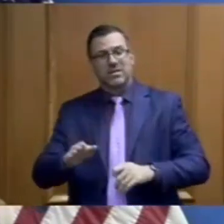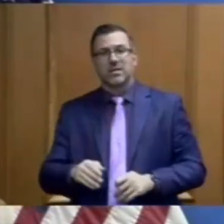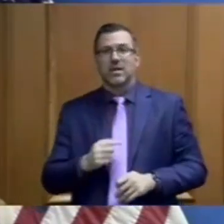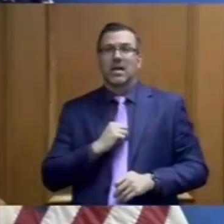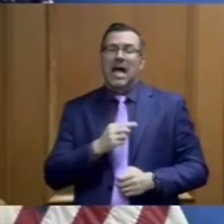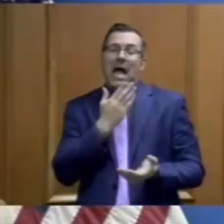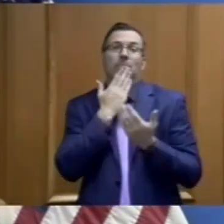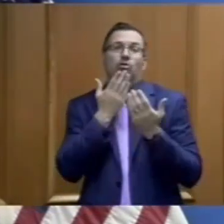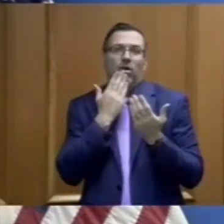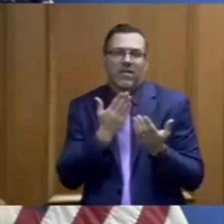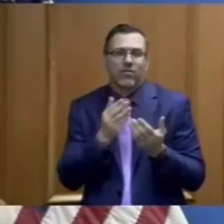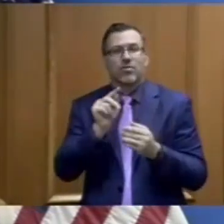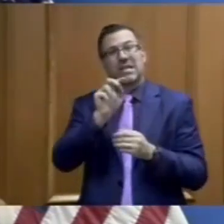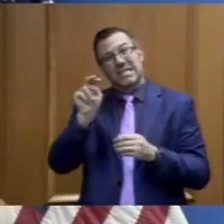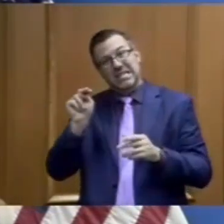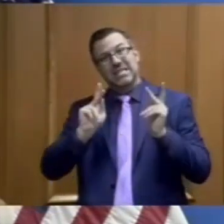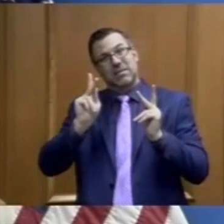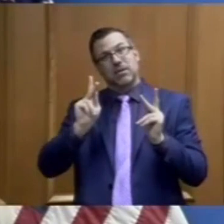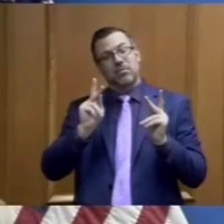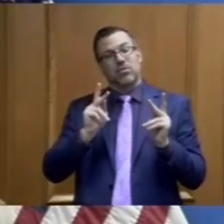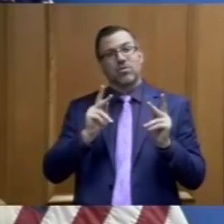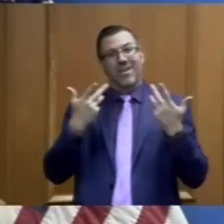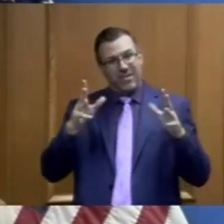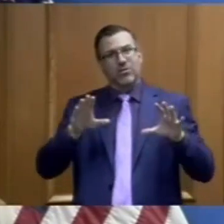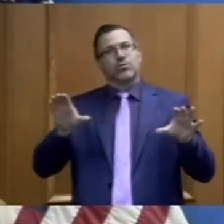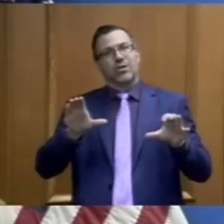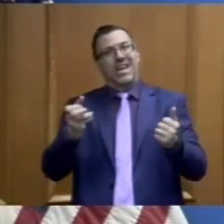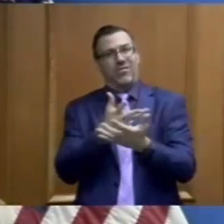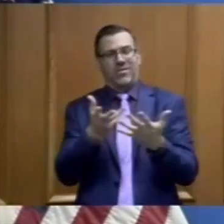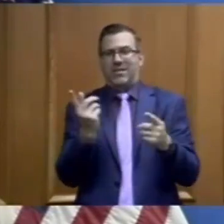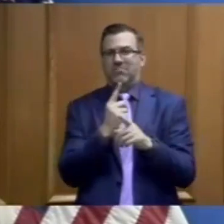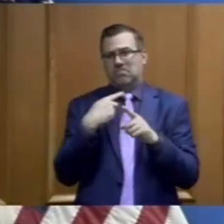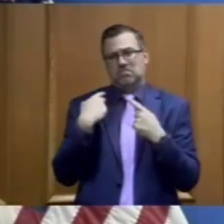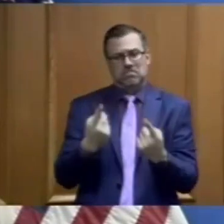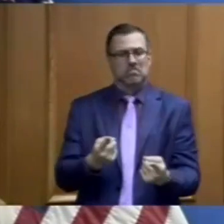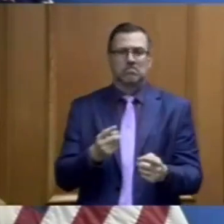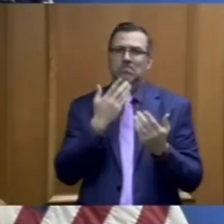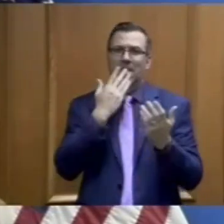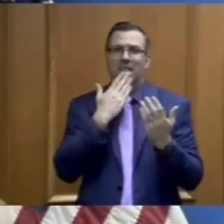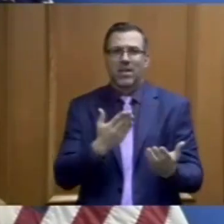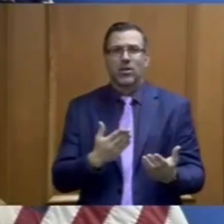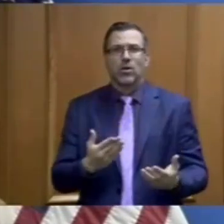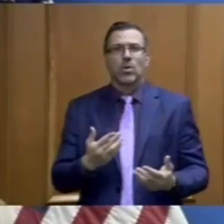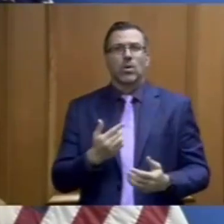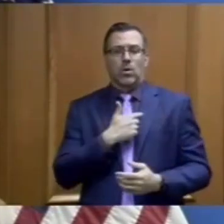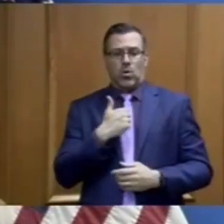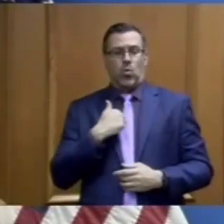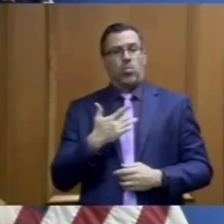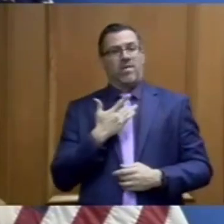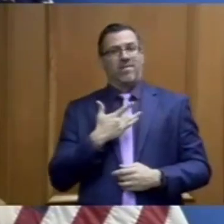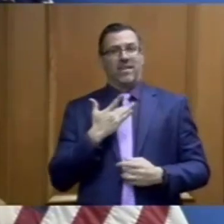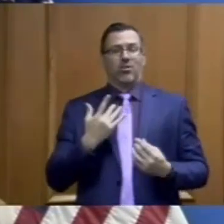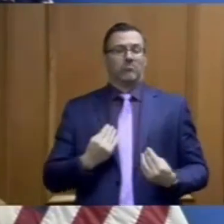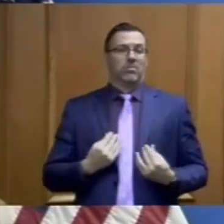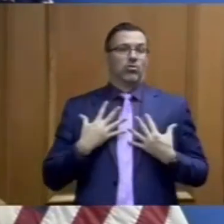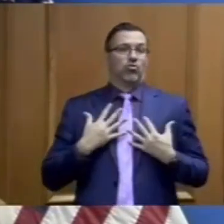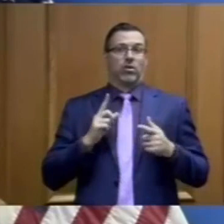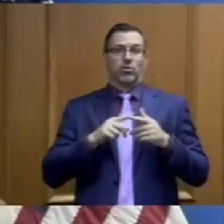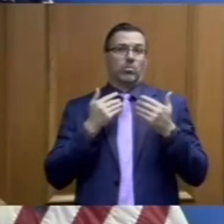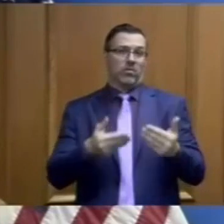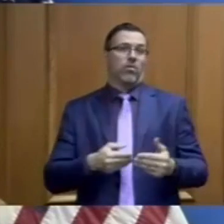Tennesseans have done what they've done to get us to the place where we are. And we are encouraged to move forward.